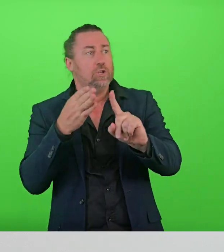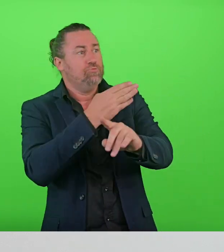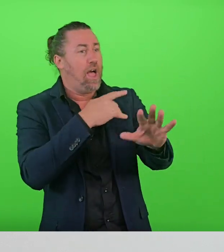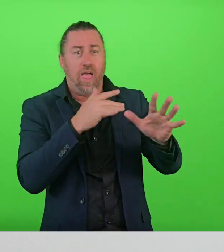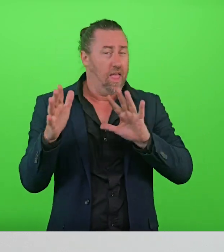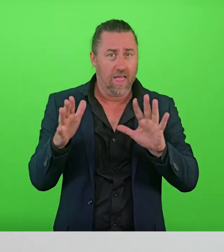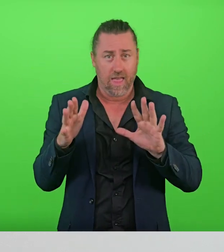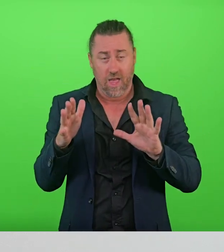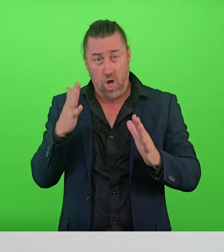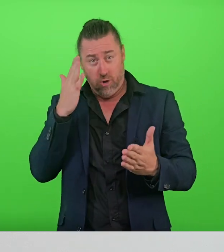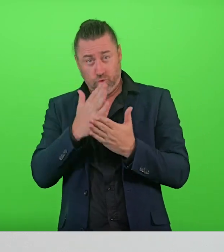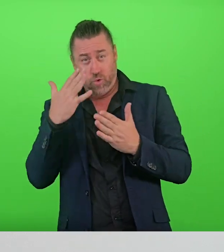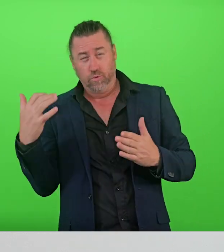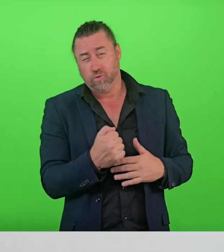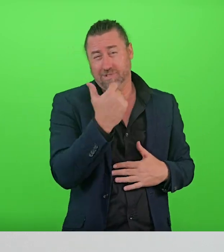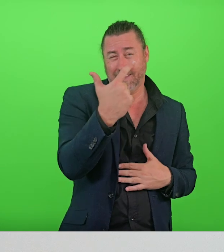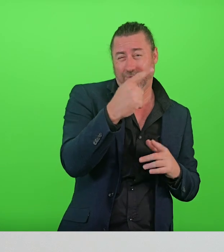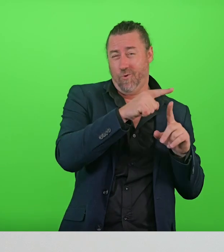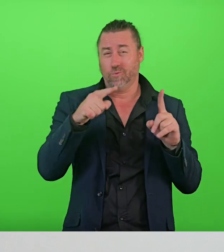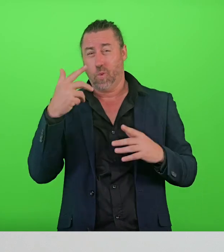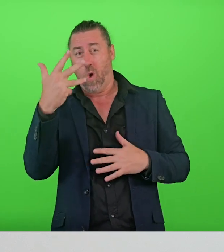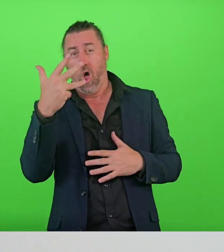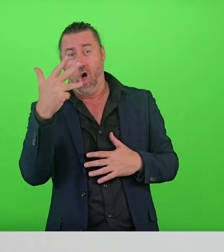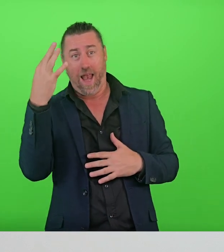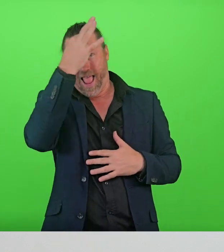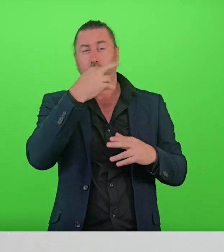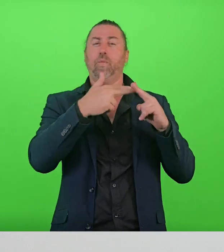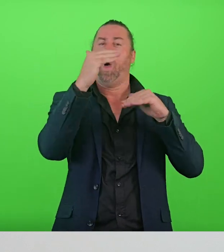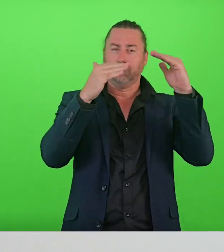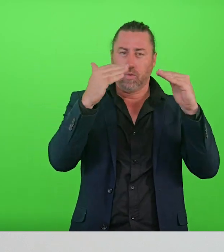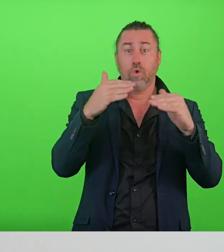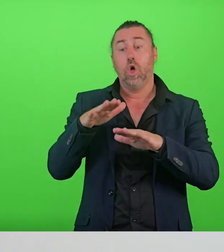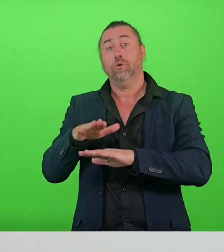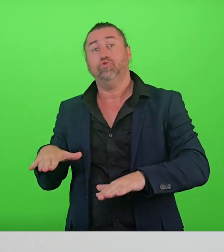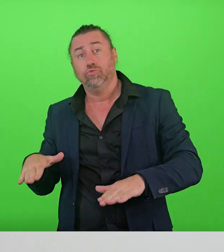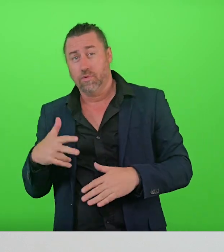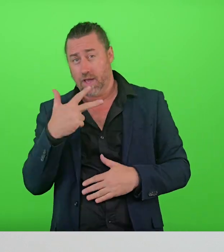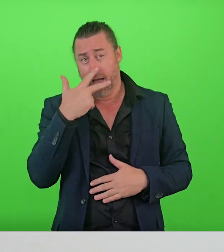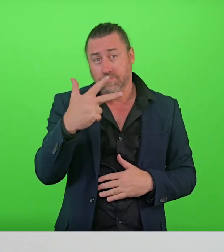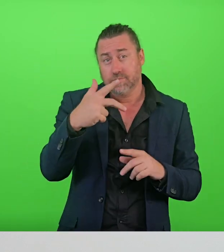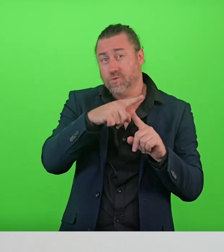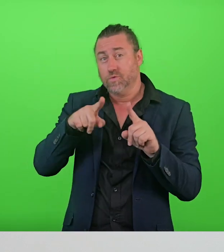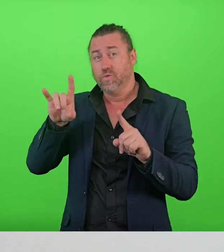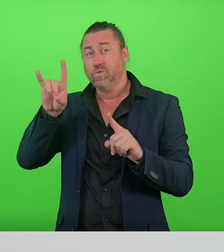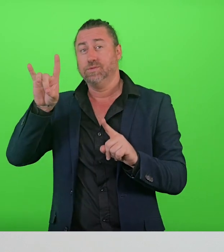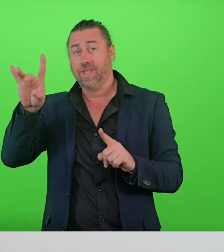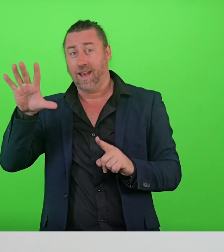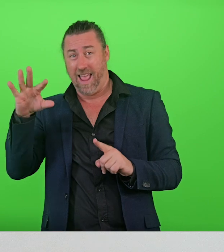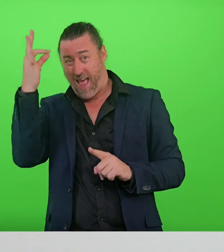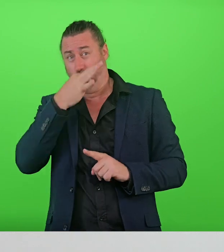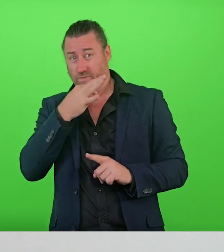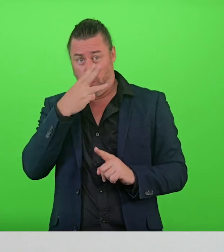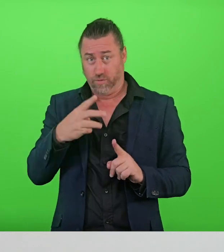can be difficult to achieve the recommended seven to nine hours of sleep for adults and eight to ten hours for young people aged 13 to 18.